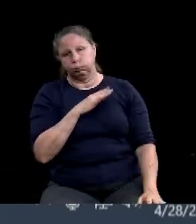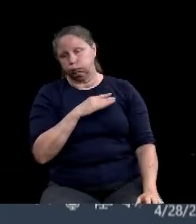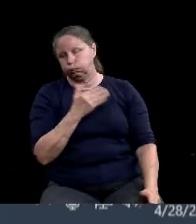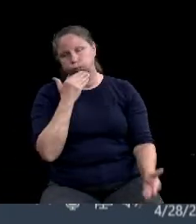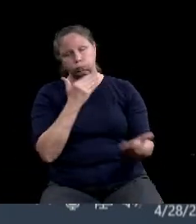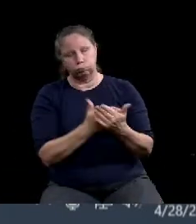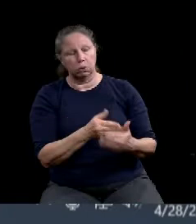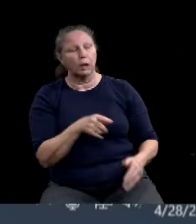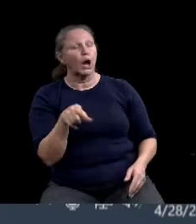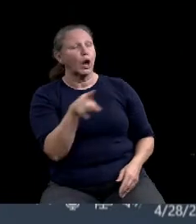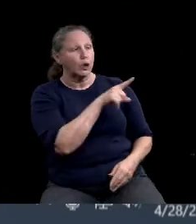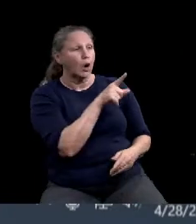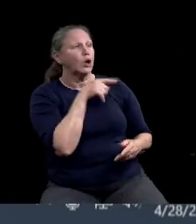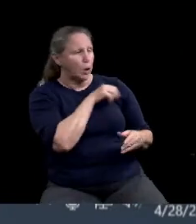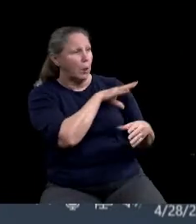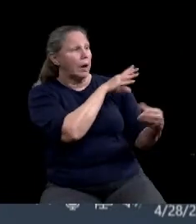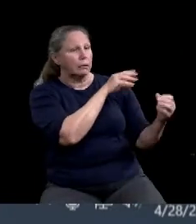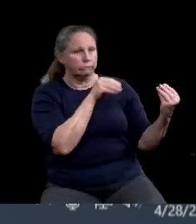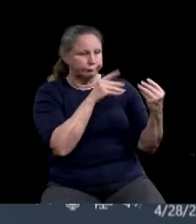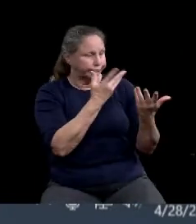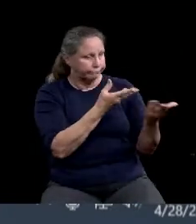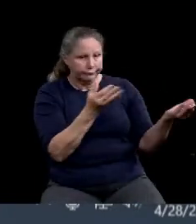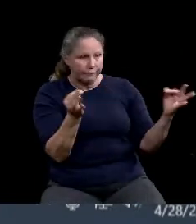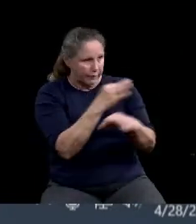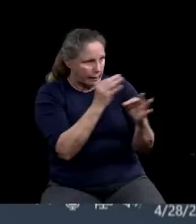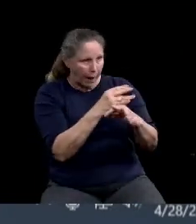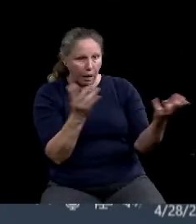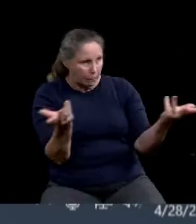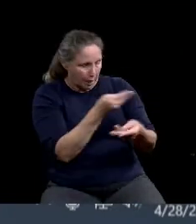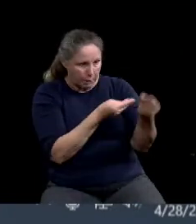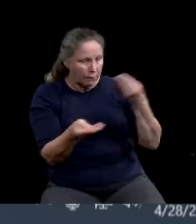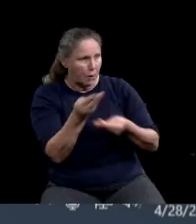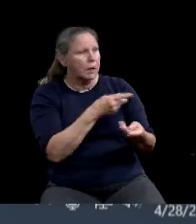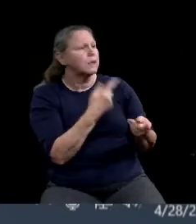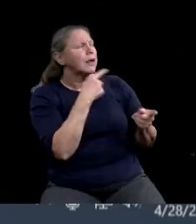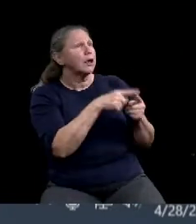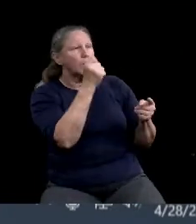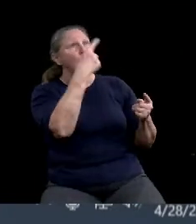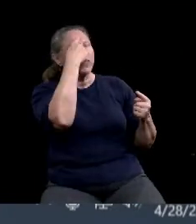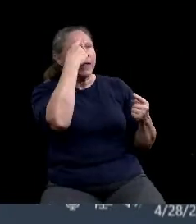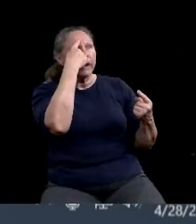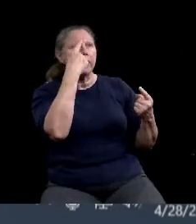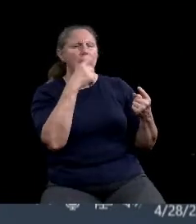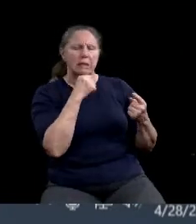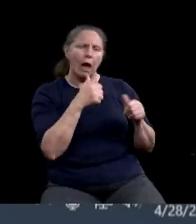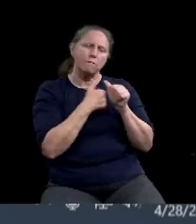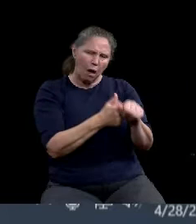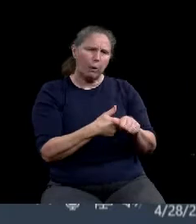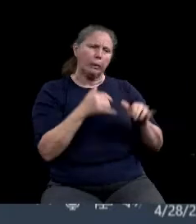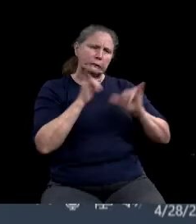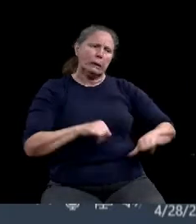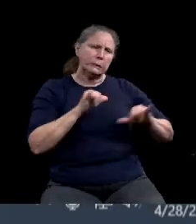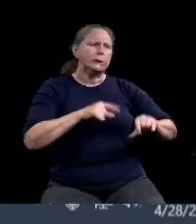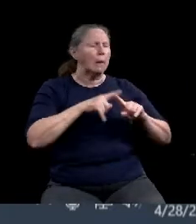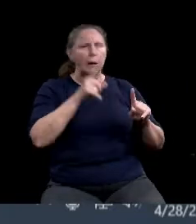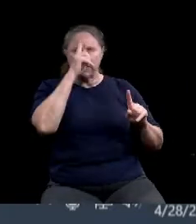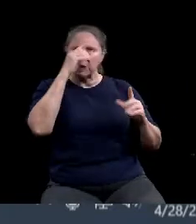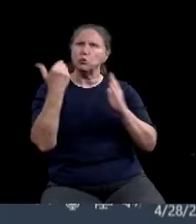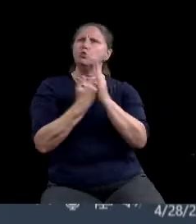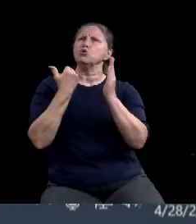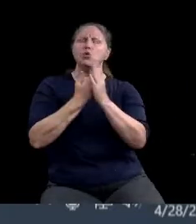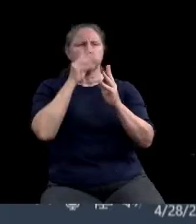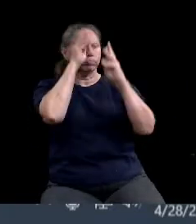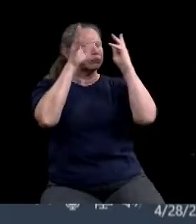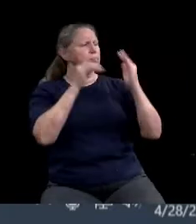appreciate your out-of-the-box thinking. I really love the Small Business Recovery Fund. I think it's very important that